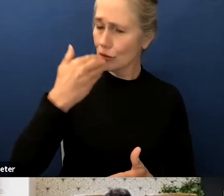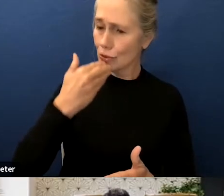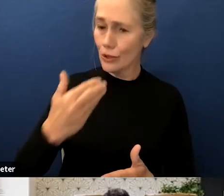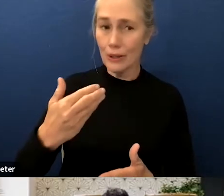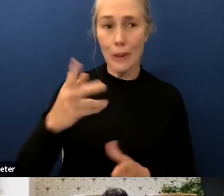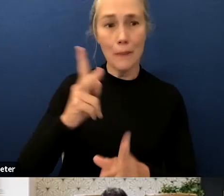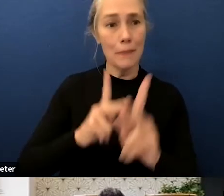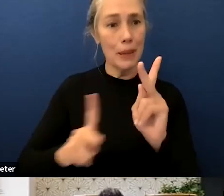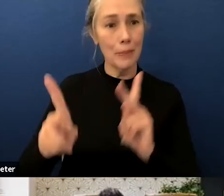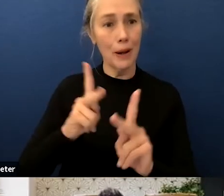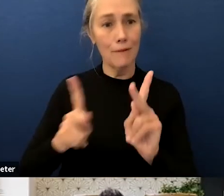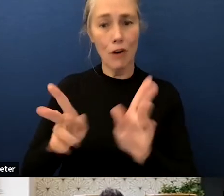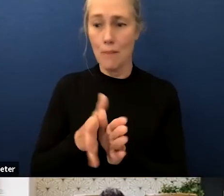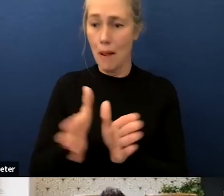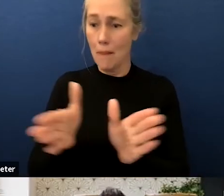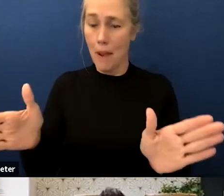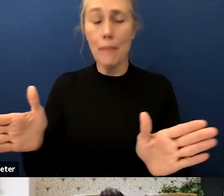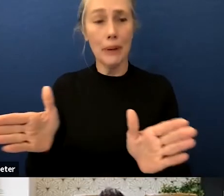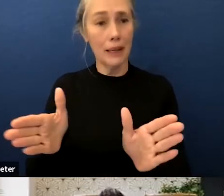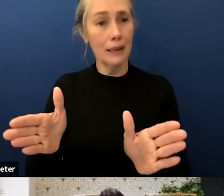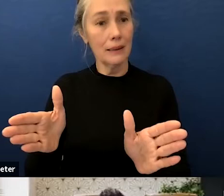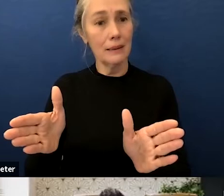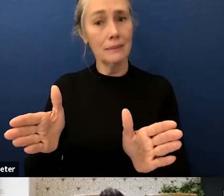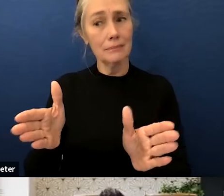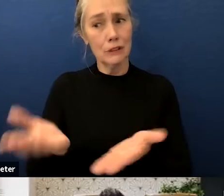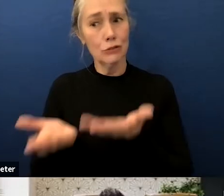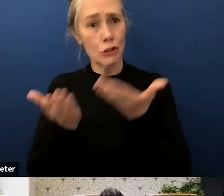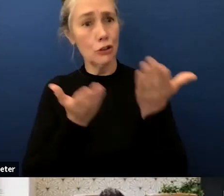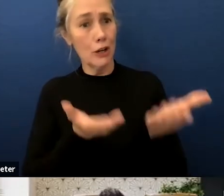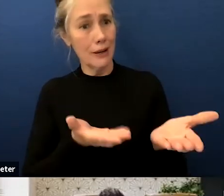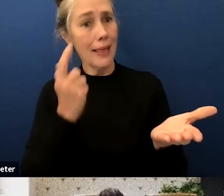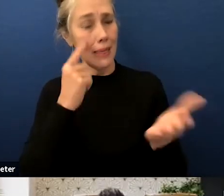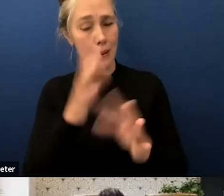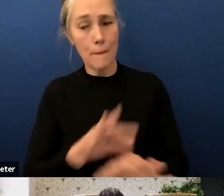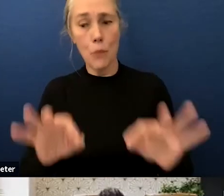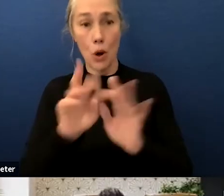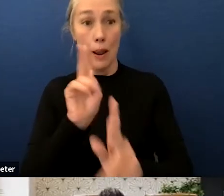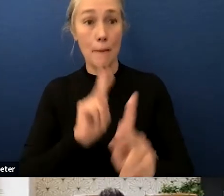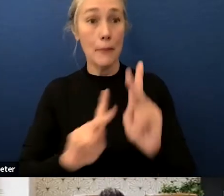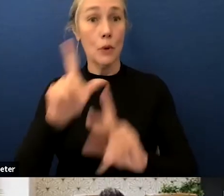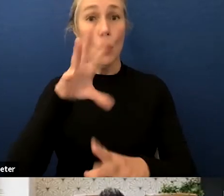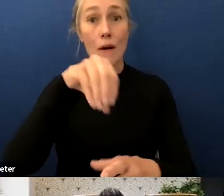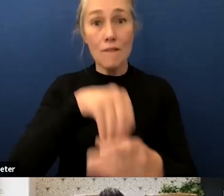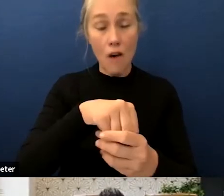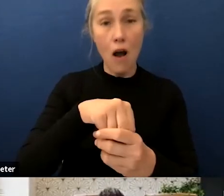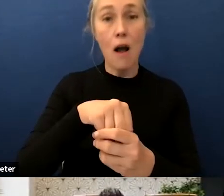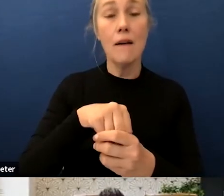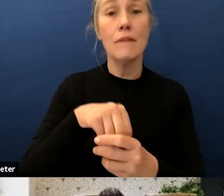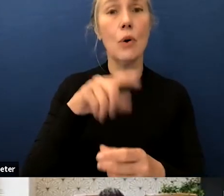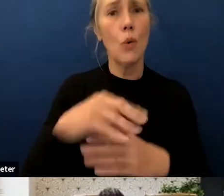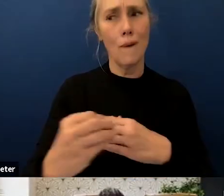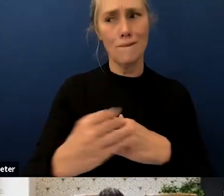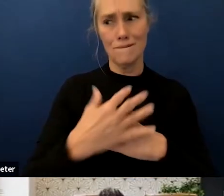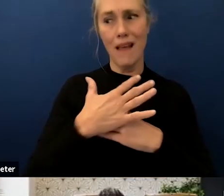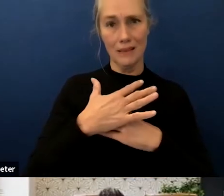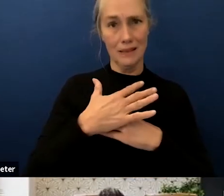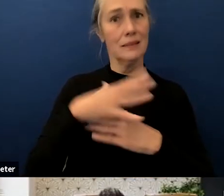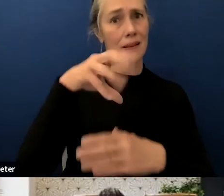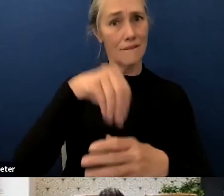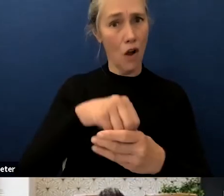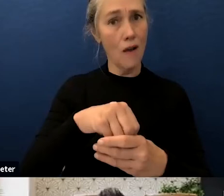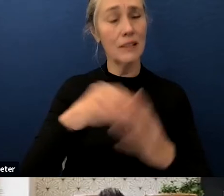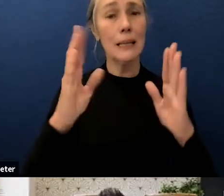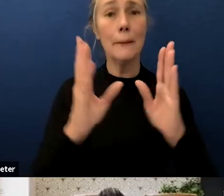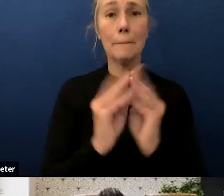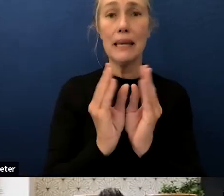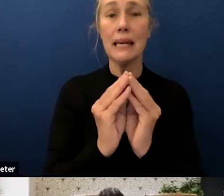think it's really important to get all stakeholders all people affected by this uh in these meetings where they are giving input and drawing